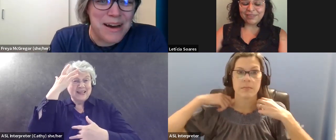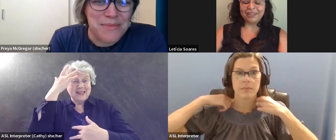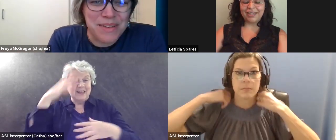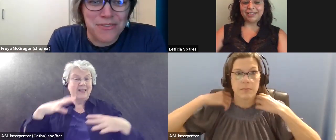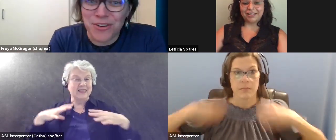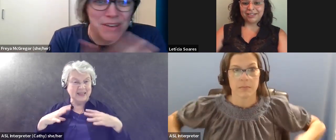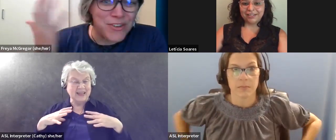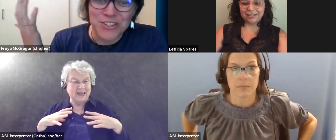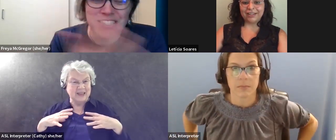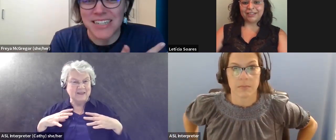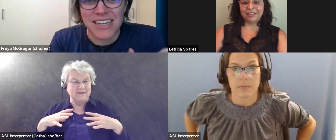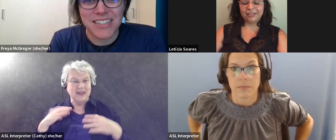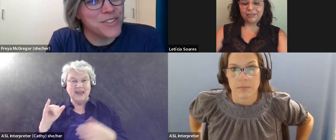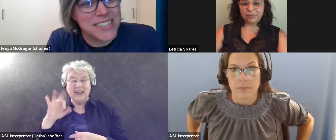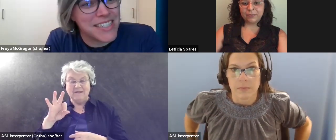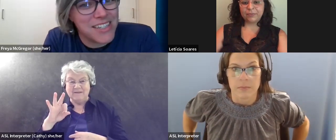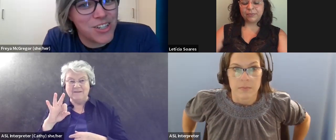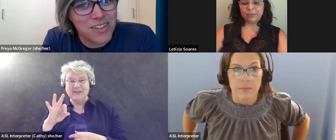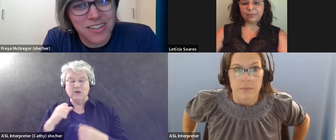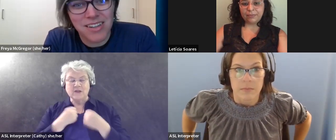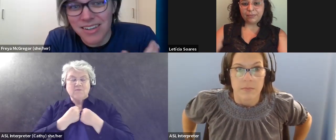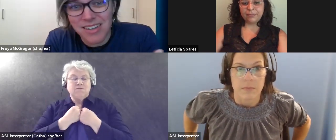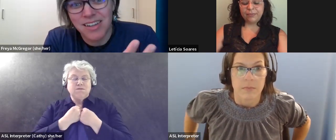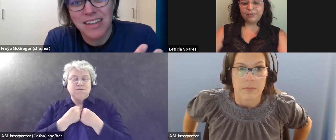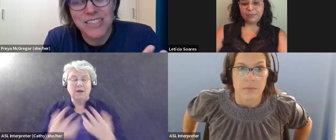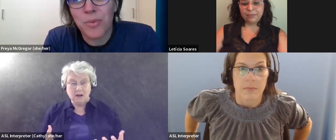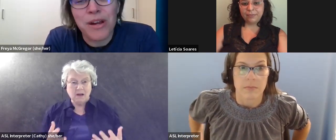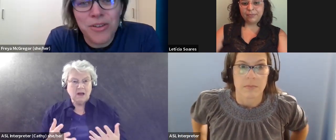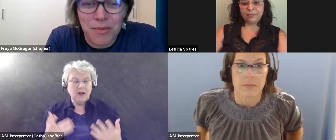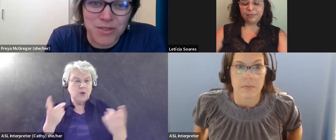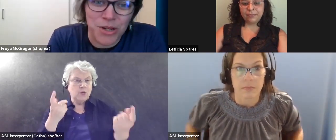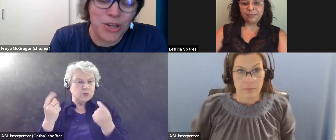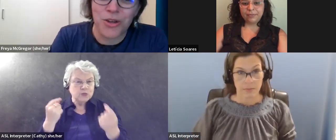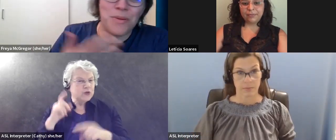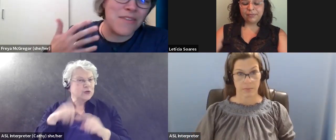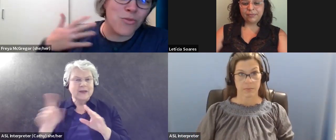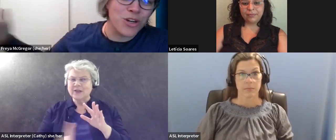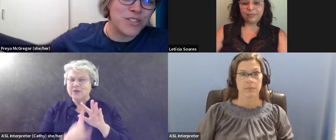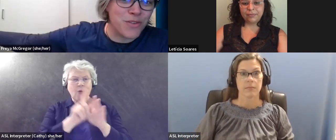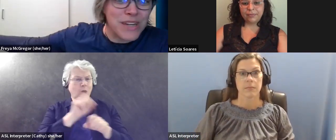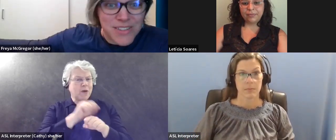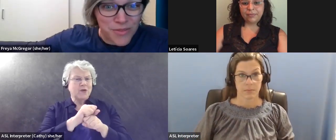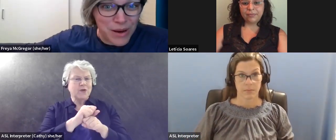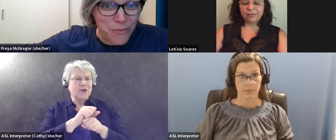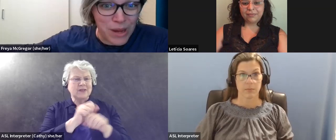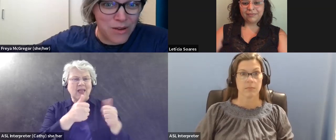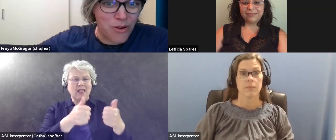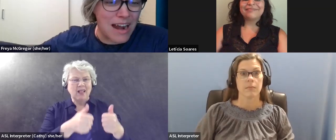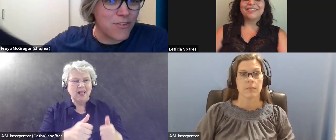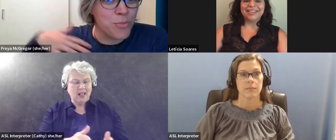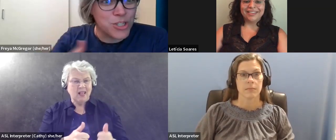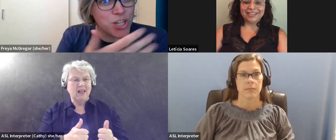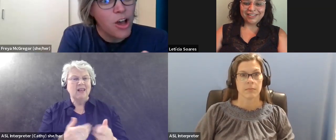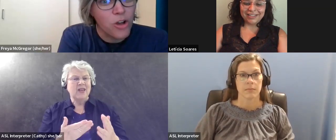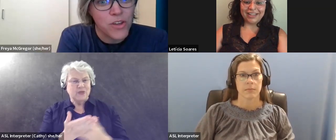um, if you, if you just exhausted, there's no point in coming to work, you're going to be even worse for the rest of the week.